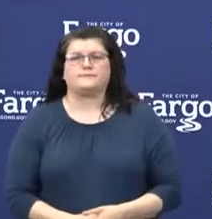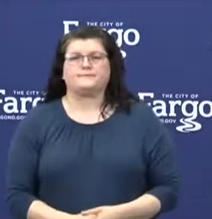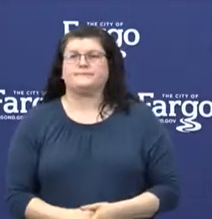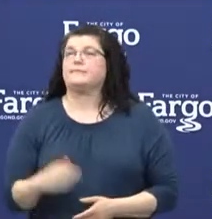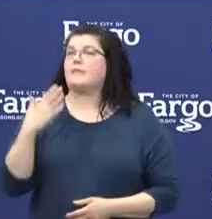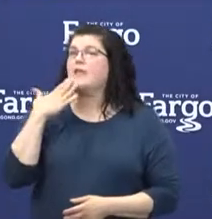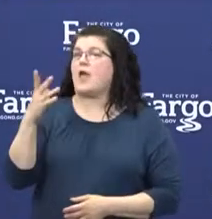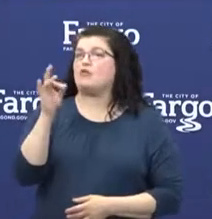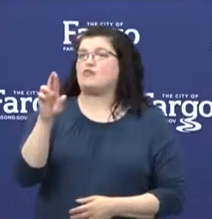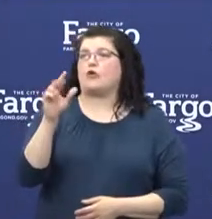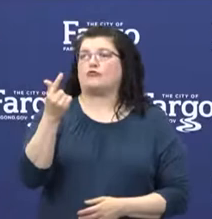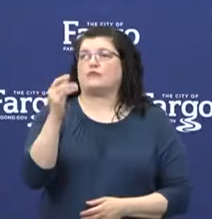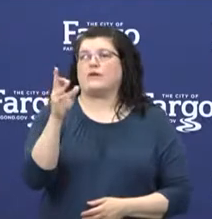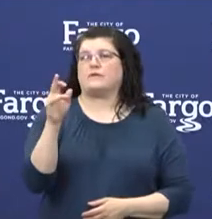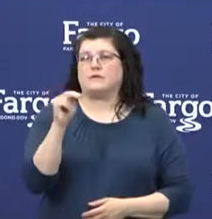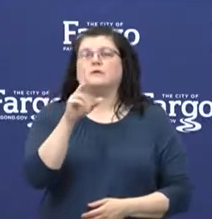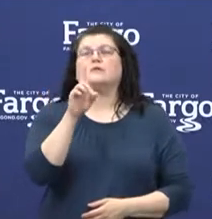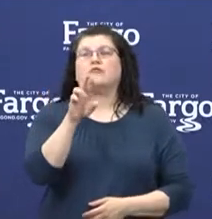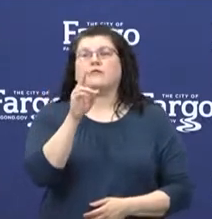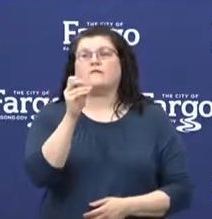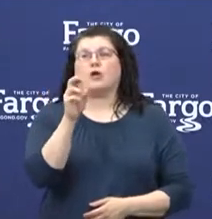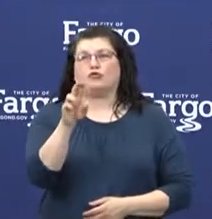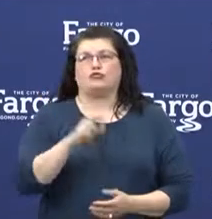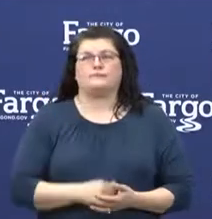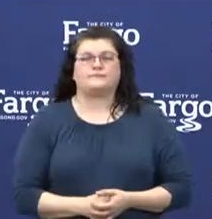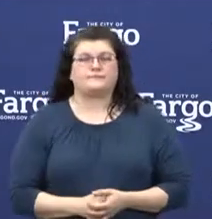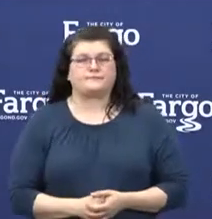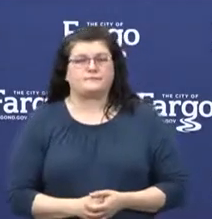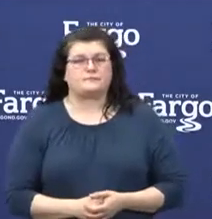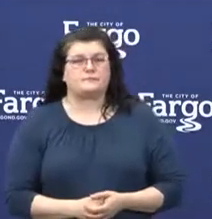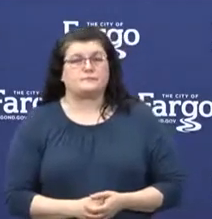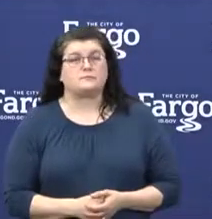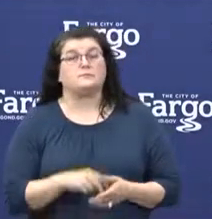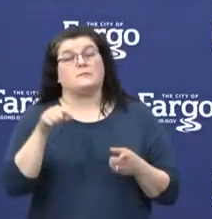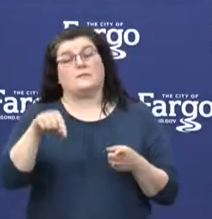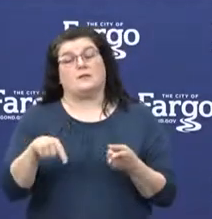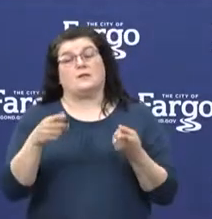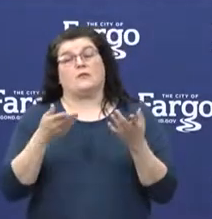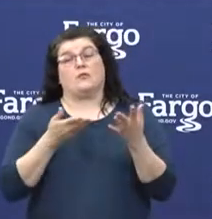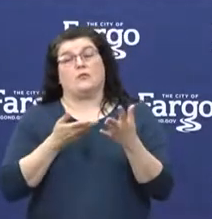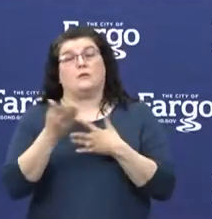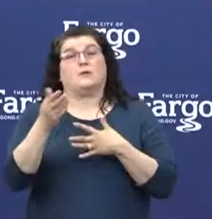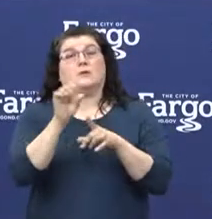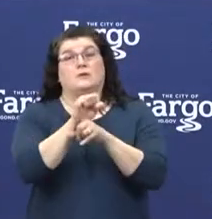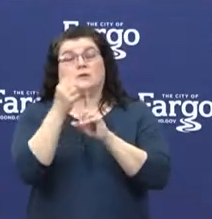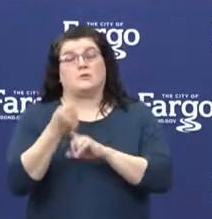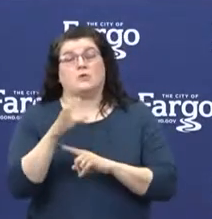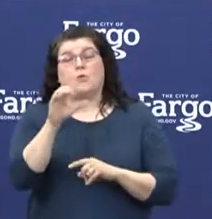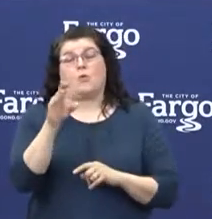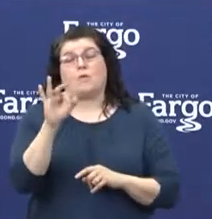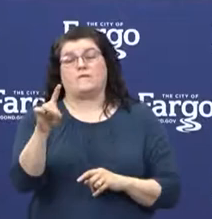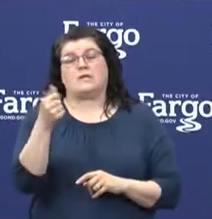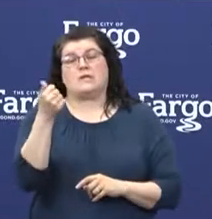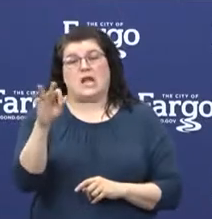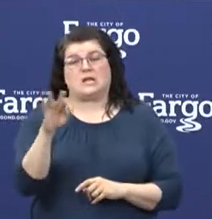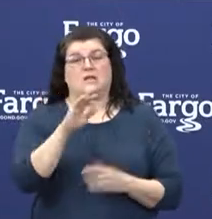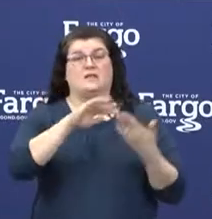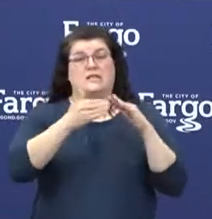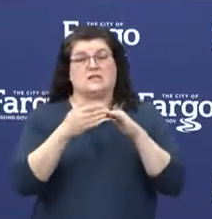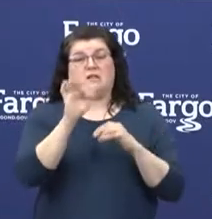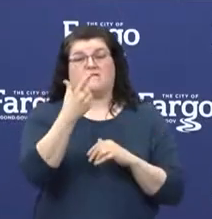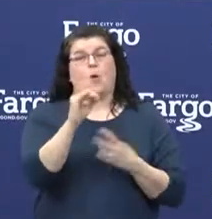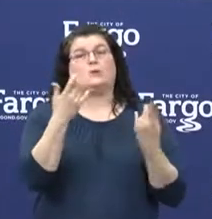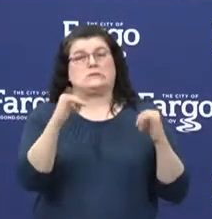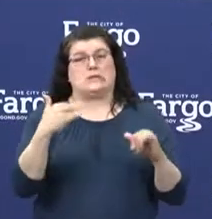Thank you, Dr. Griffin and Dr. Vetter. Throughout this COVID-19 pandemic, the City of Fargo continued to offer top-notch